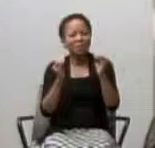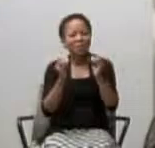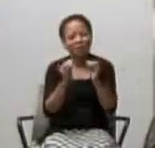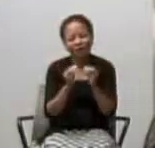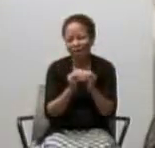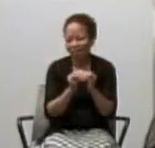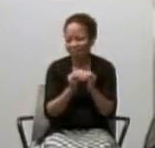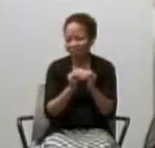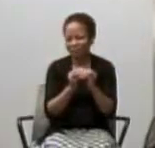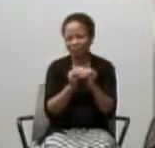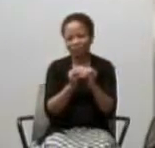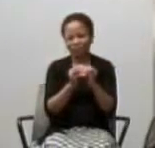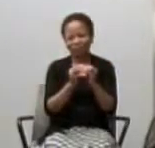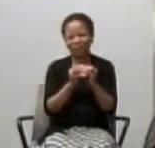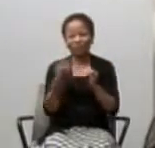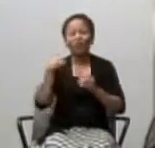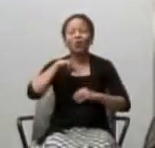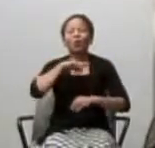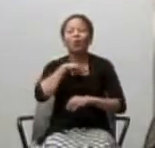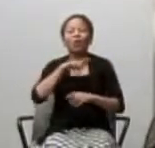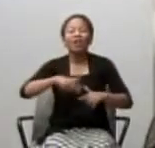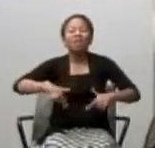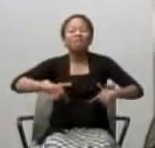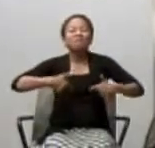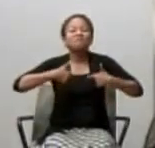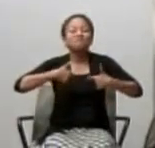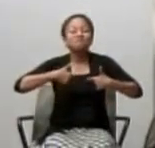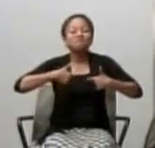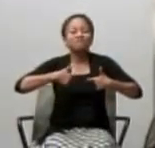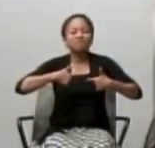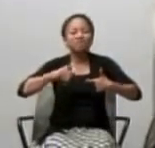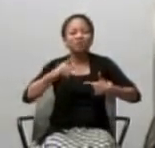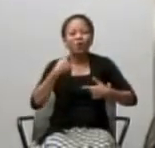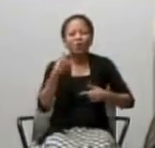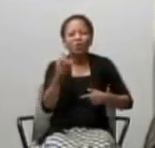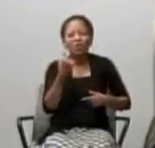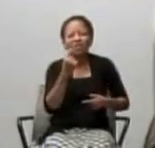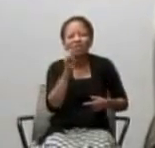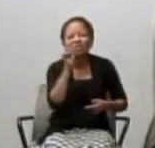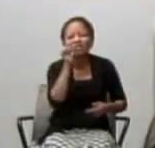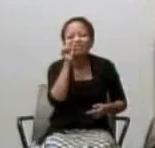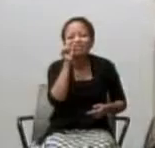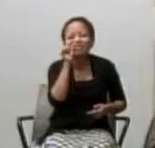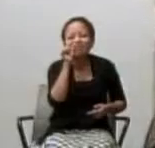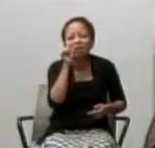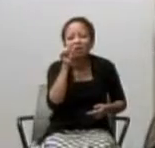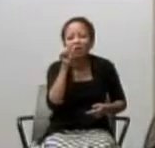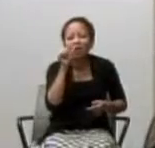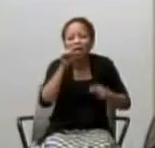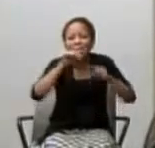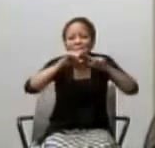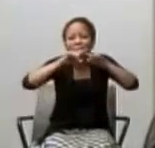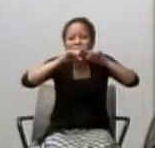That what we live is only but a glimpse of who we can be.